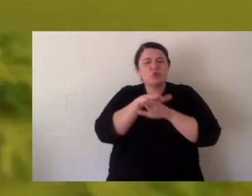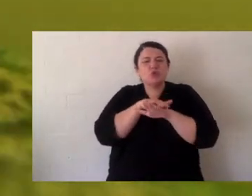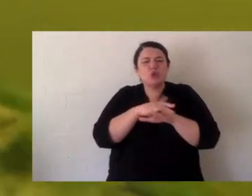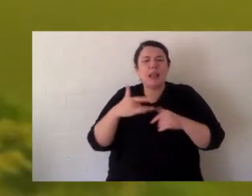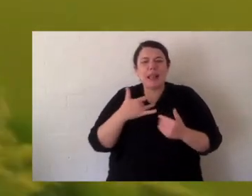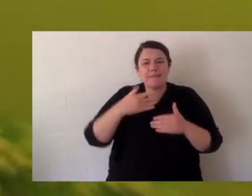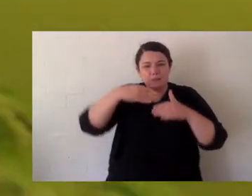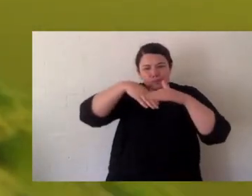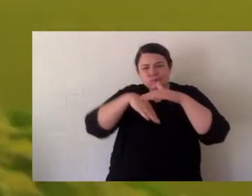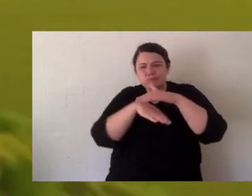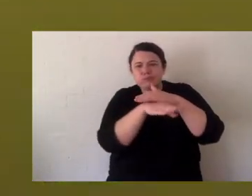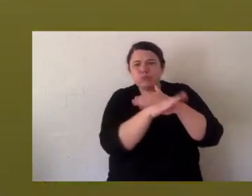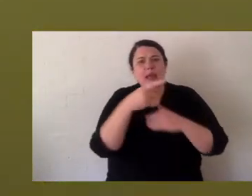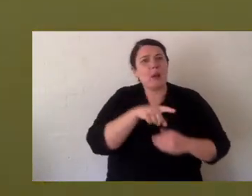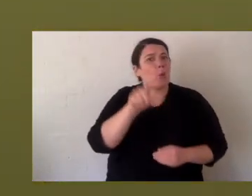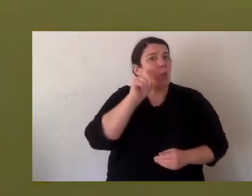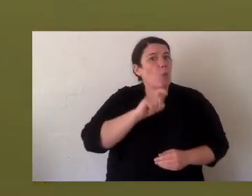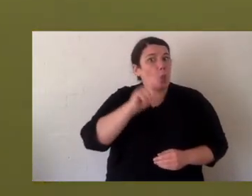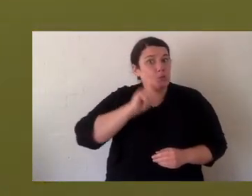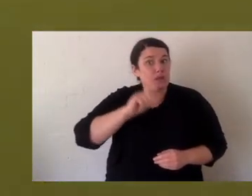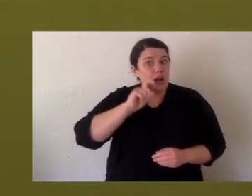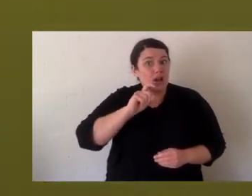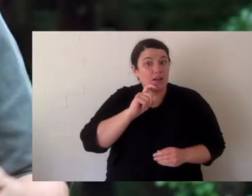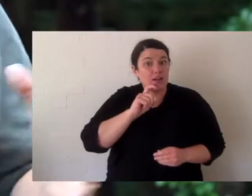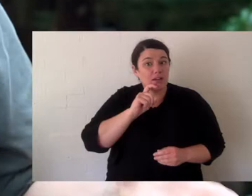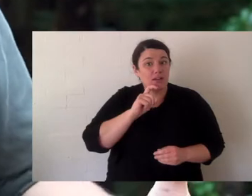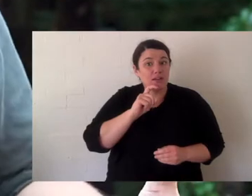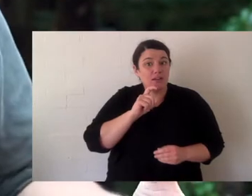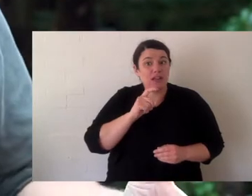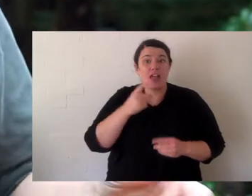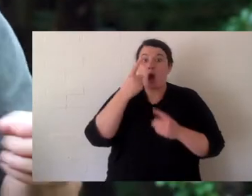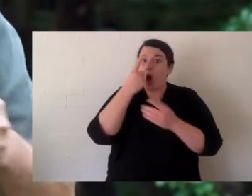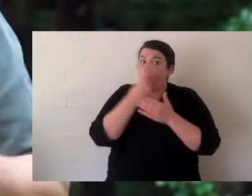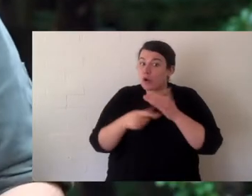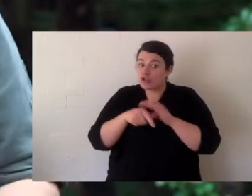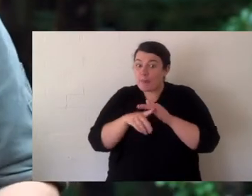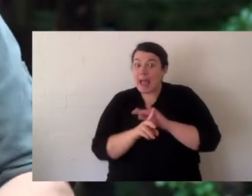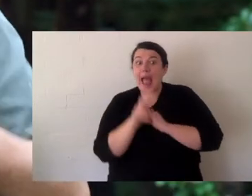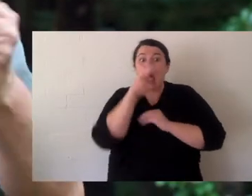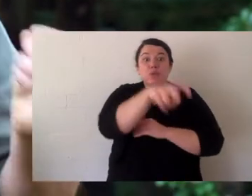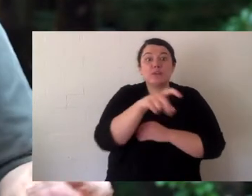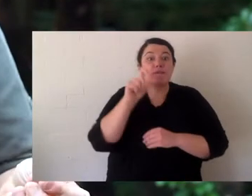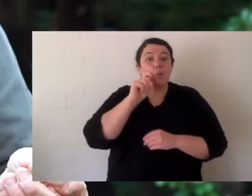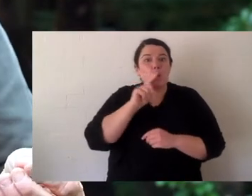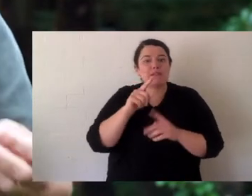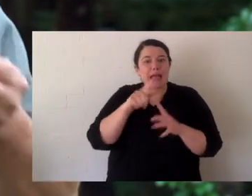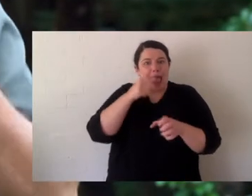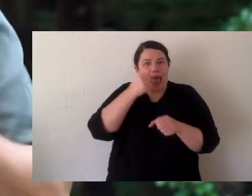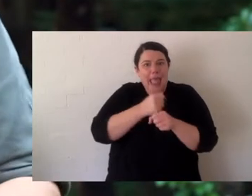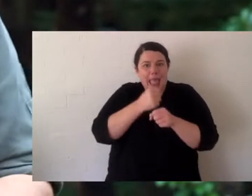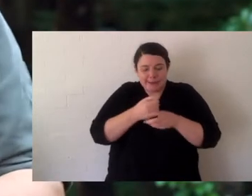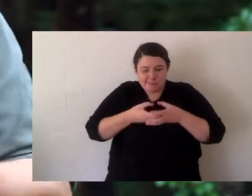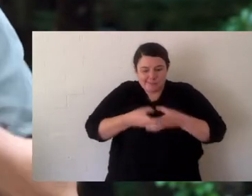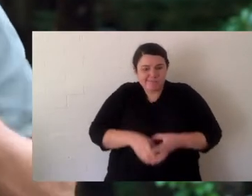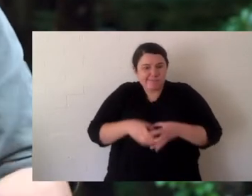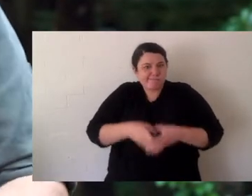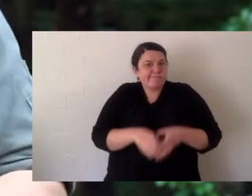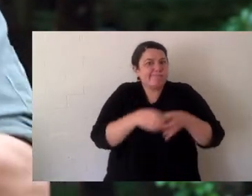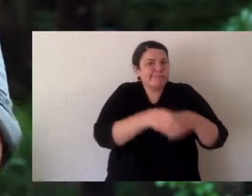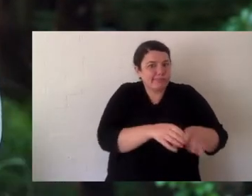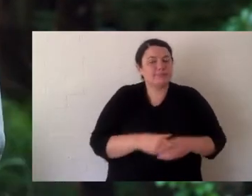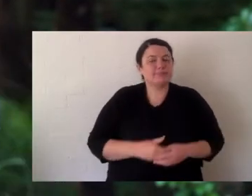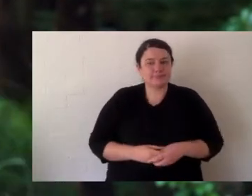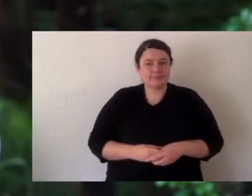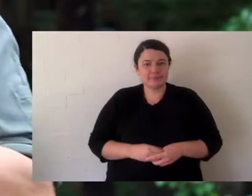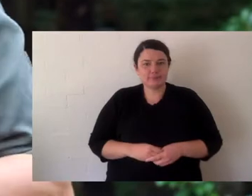Manning river turtles are aquatic. They live in the water. The only time they come out of water is when females come